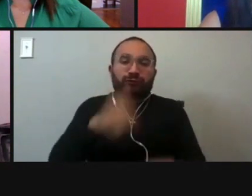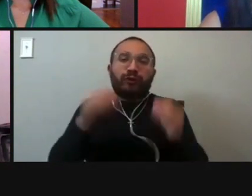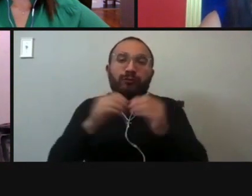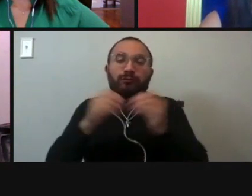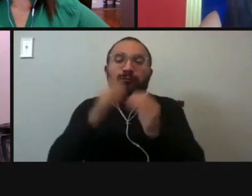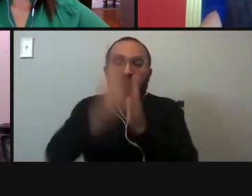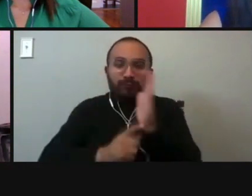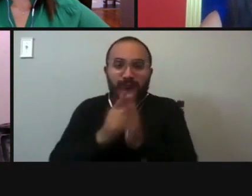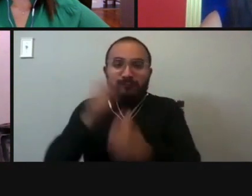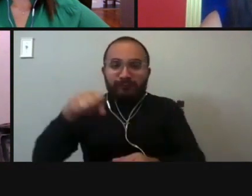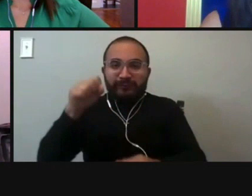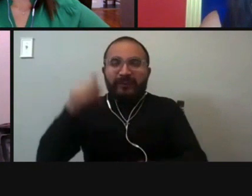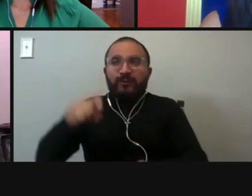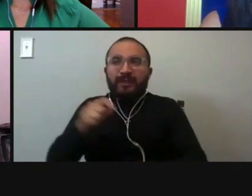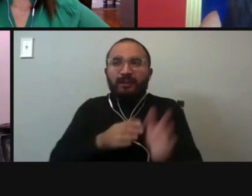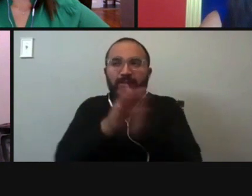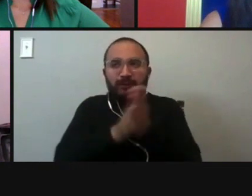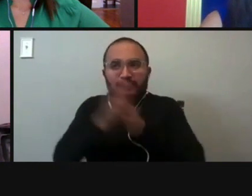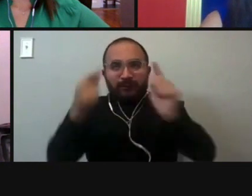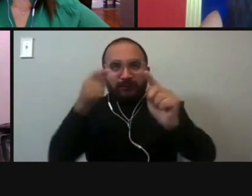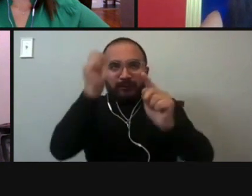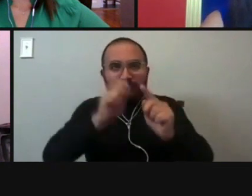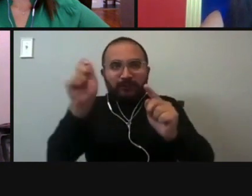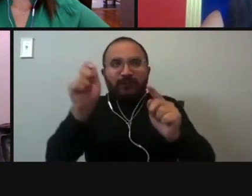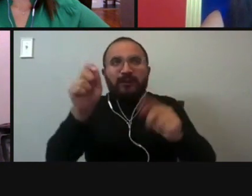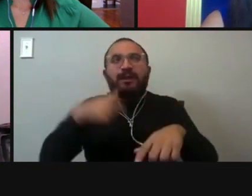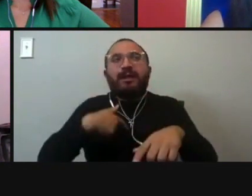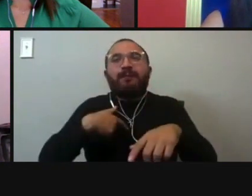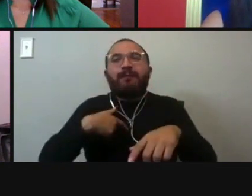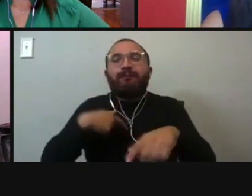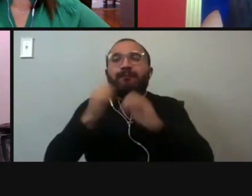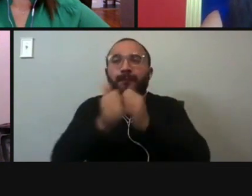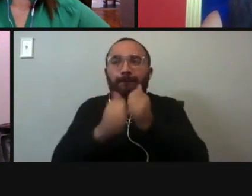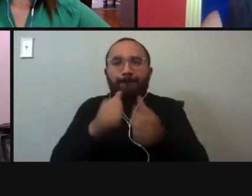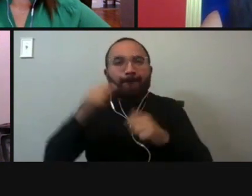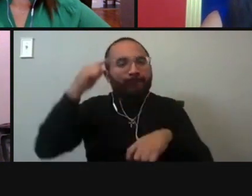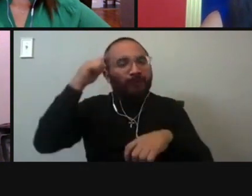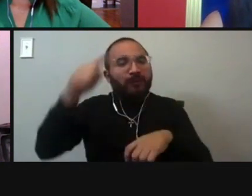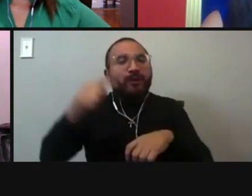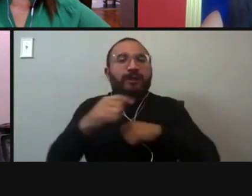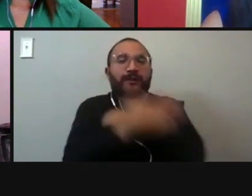we, we need to get it done. And, and like I said, unincorporated Bear County for, it just been ignored.